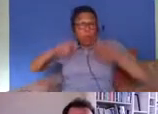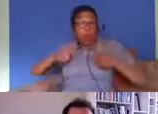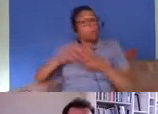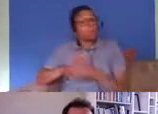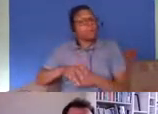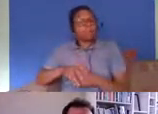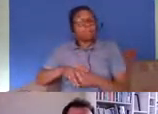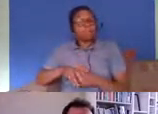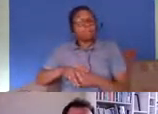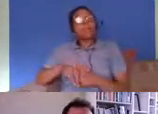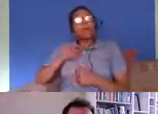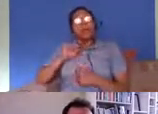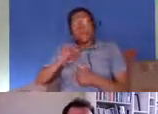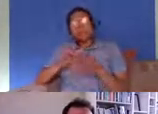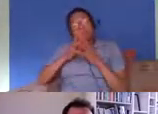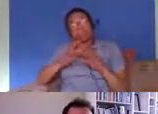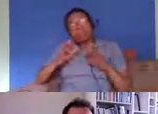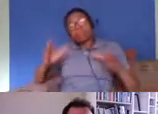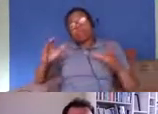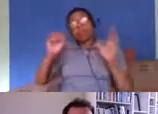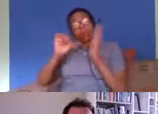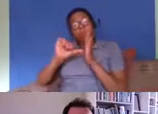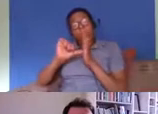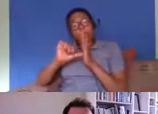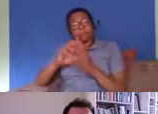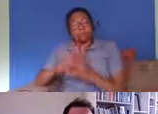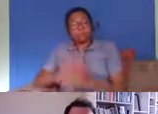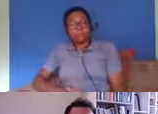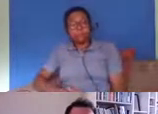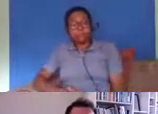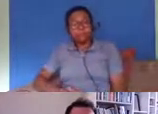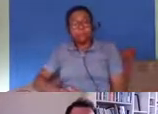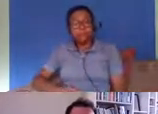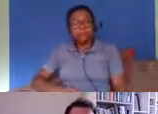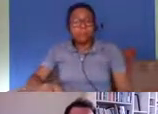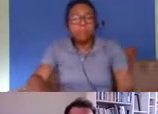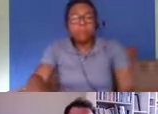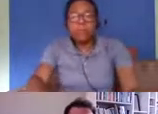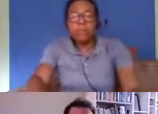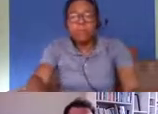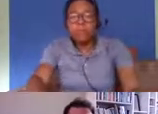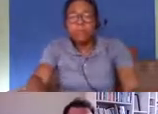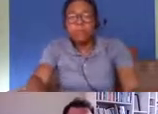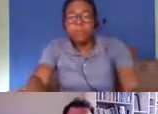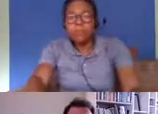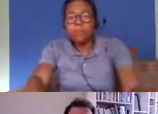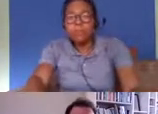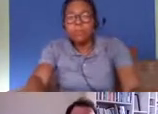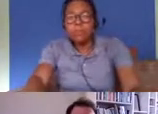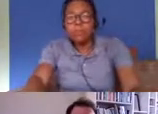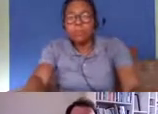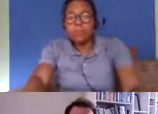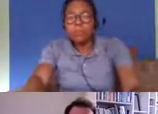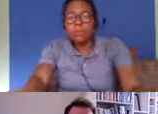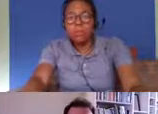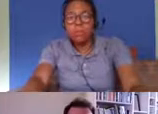it's a it's a significant growing problem as well and one of the other kind of landmark features of the system over the last 10 years and to be